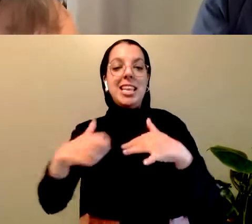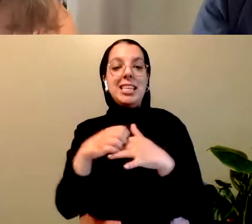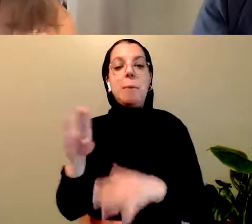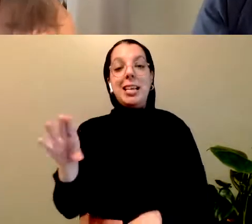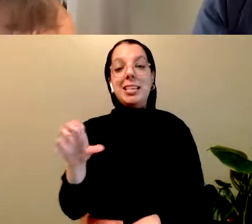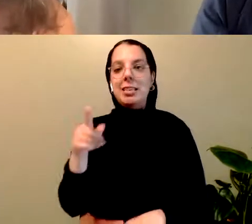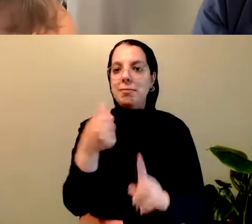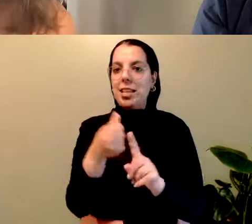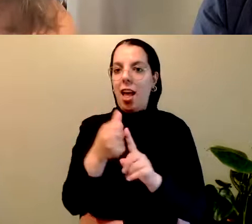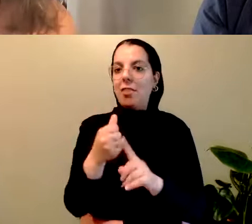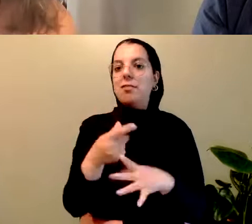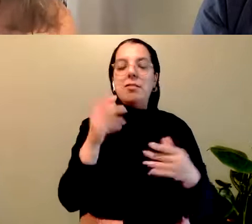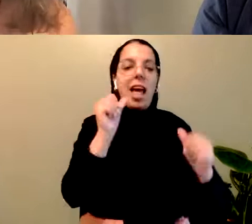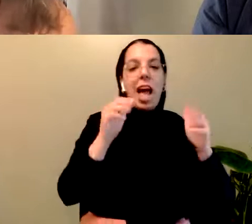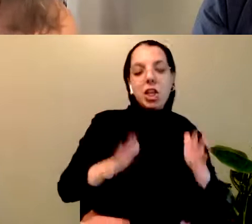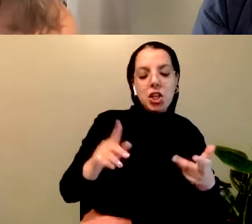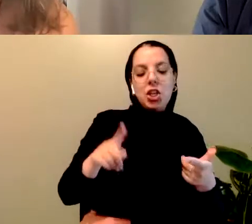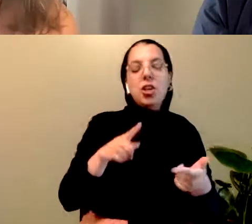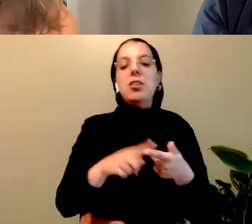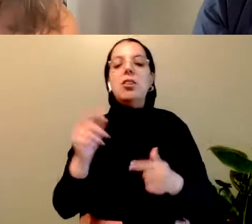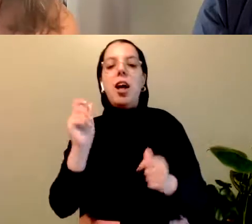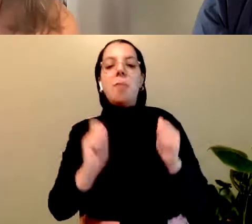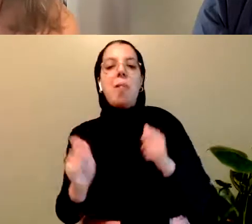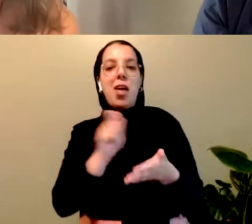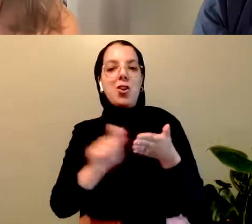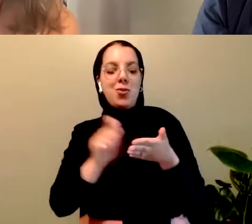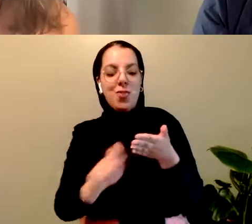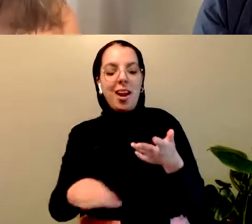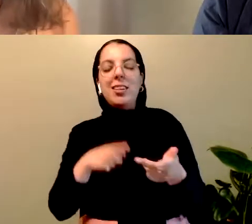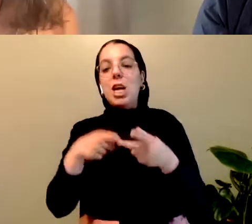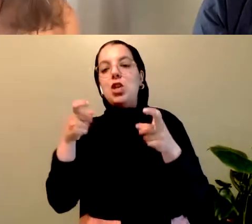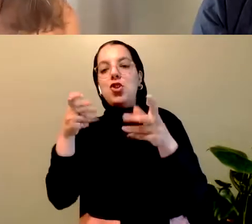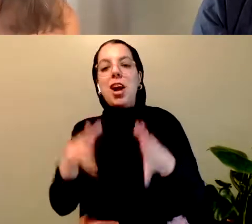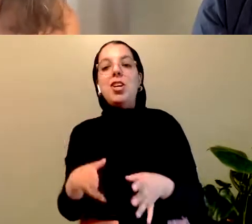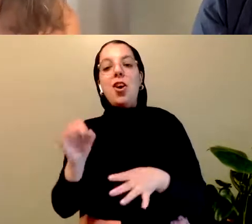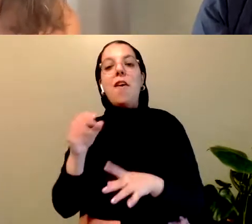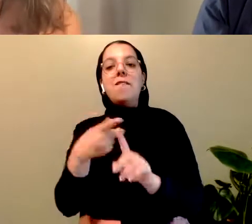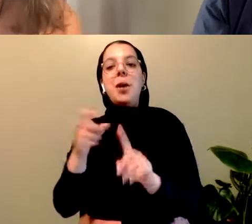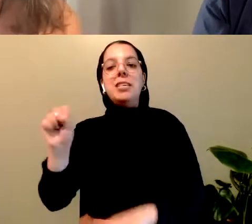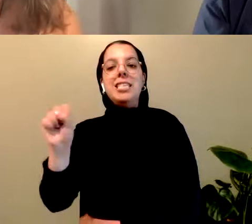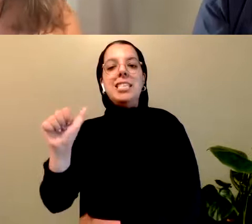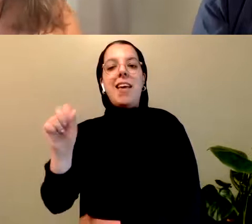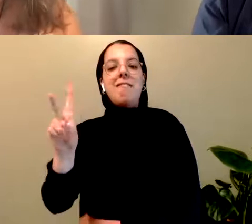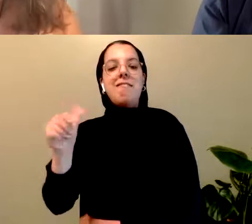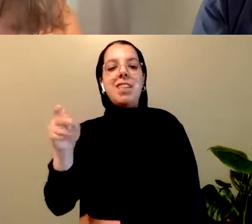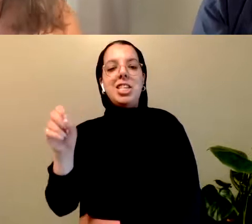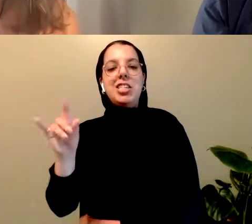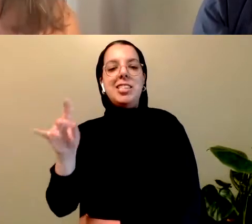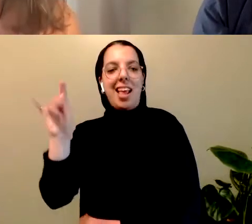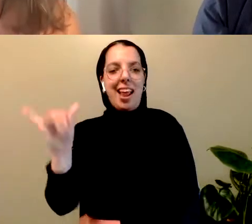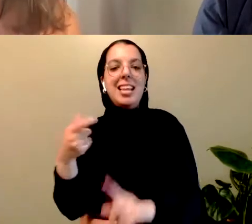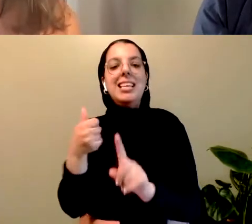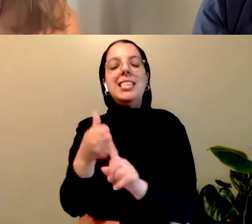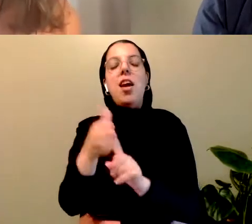playwright, director and founding director, artistic director of Savage Society, a non-profit charity dedicated to the telling of Indigenous